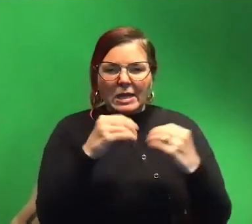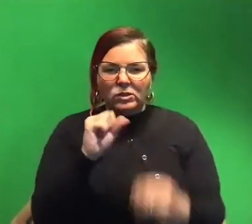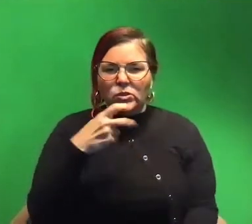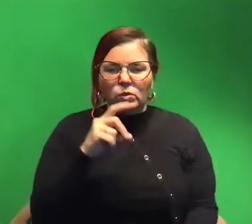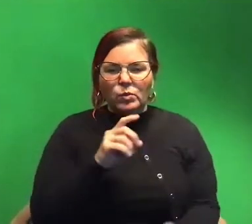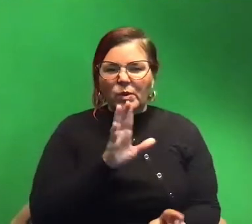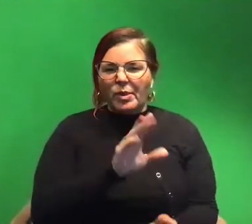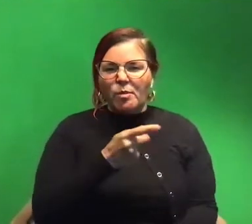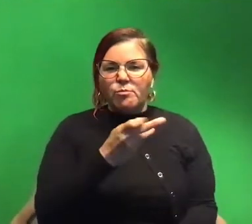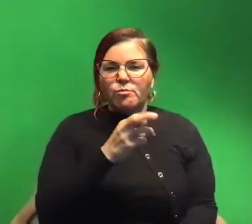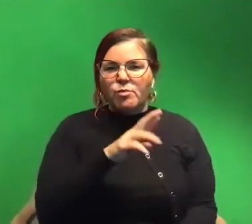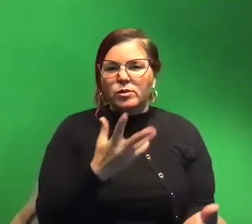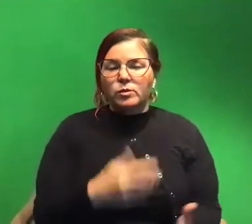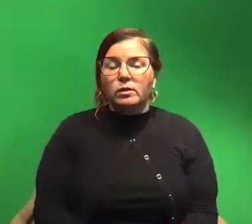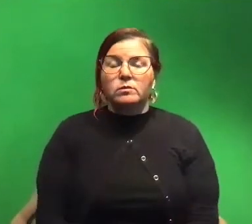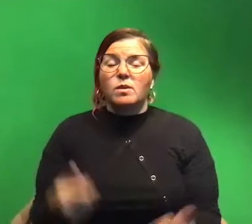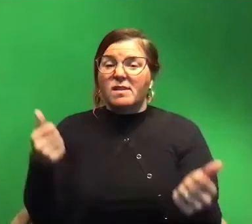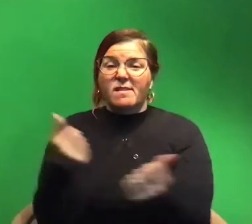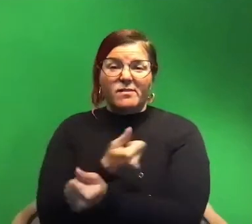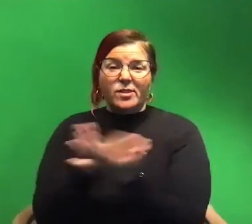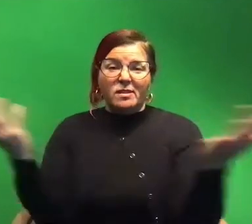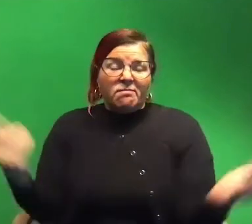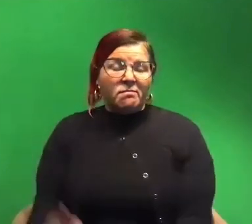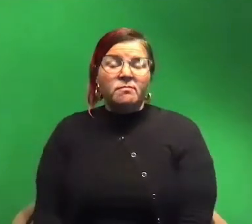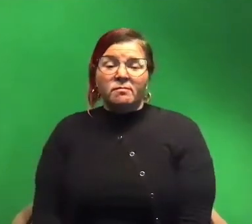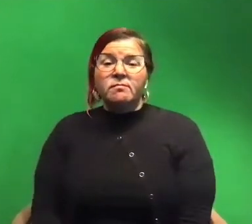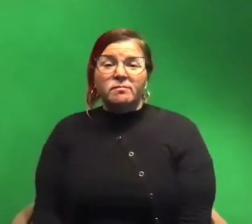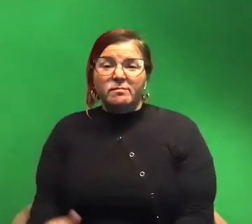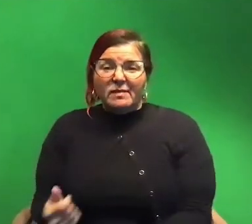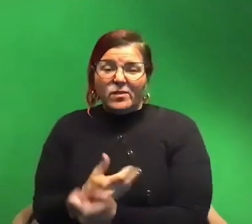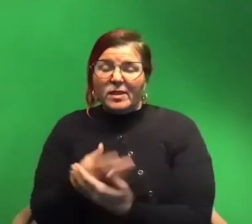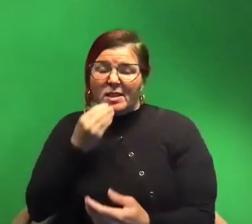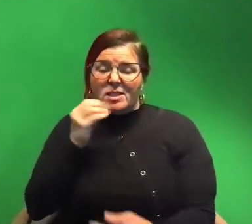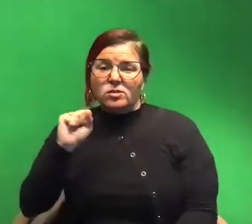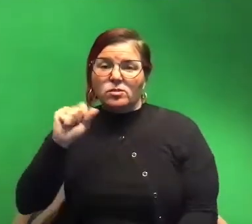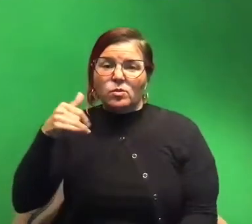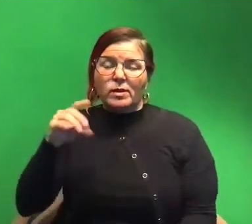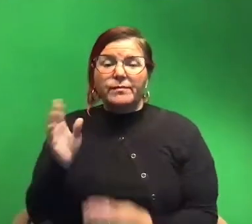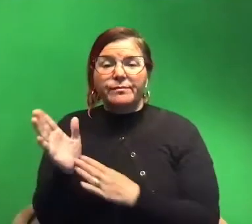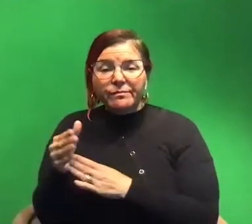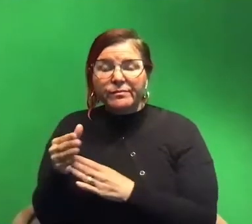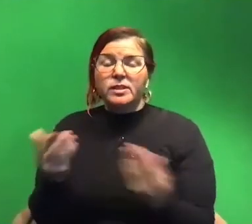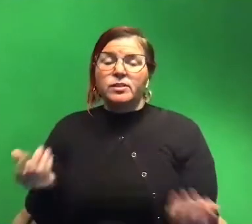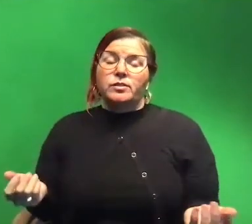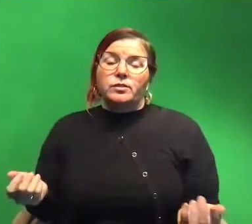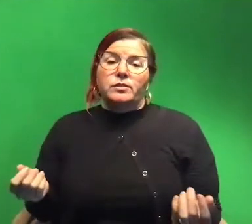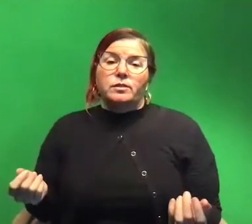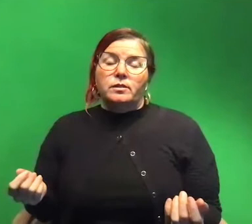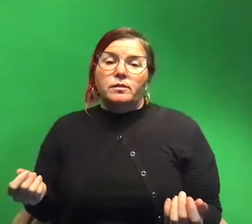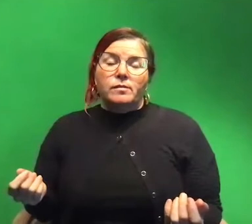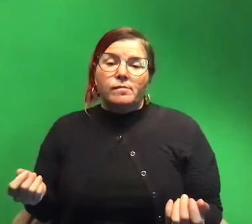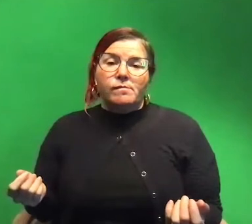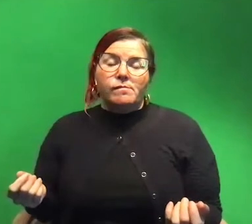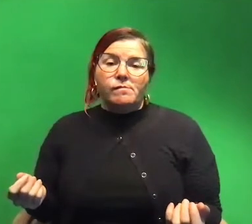predators? Everything everything eats a squid um fish eat squid um